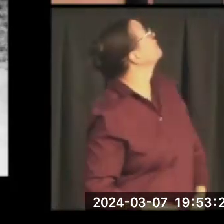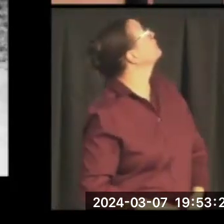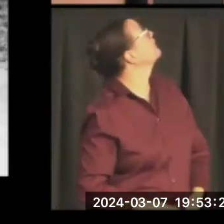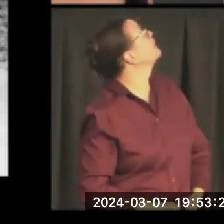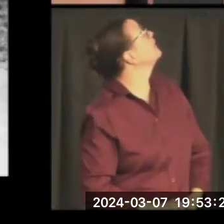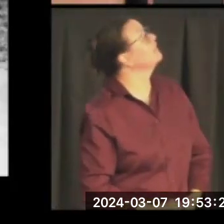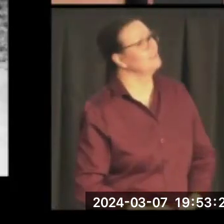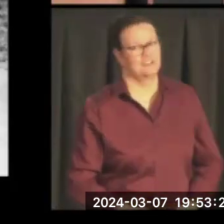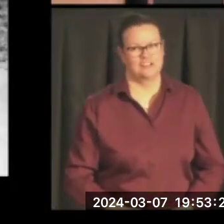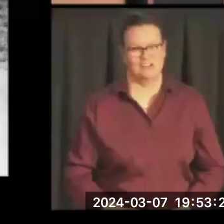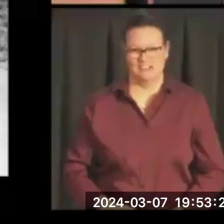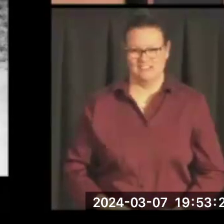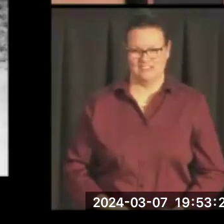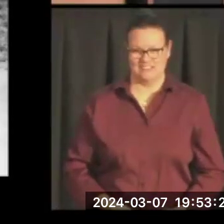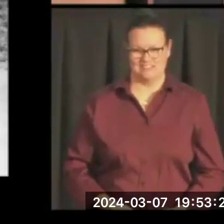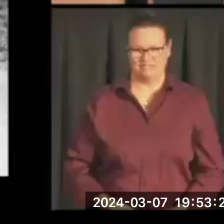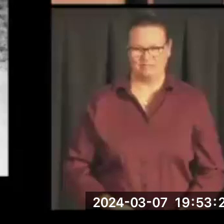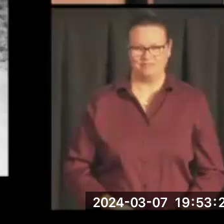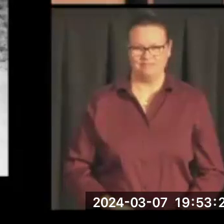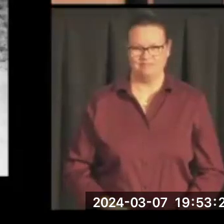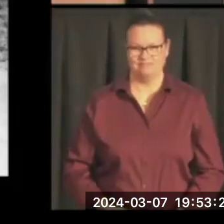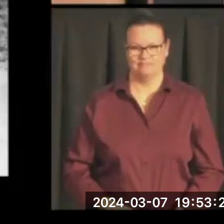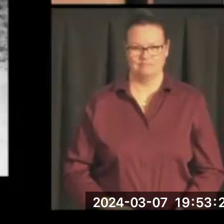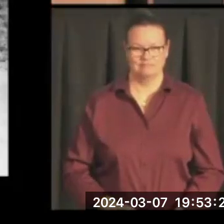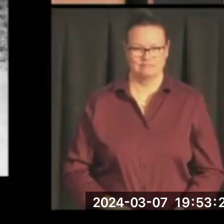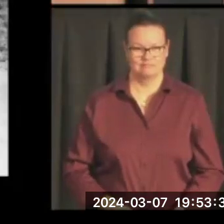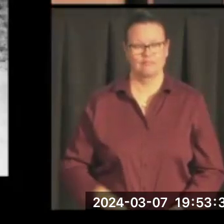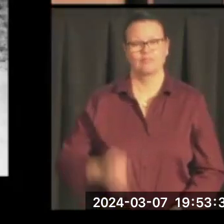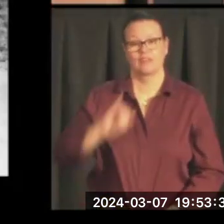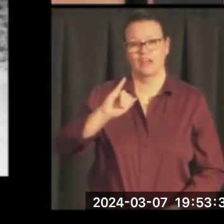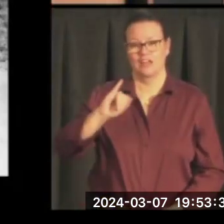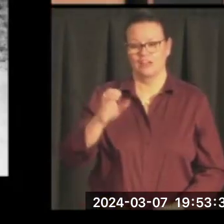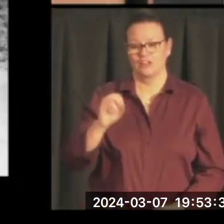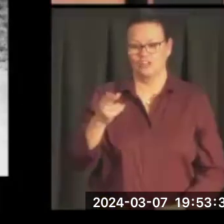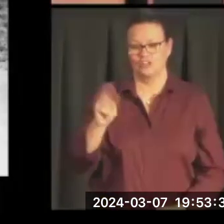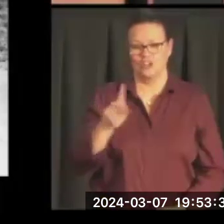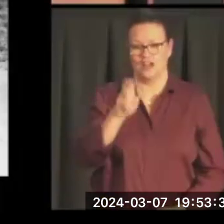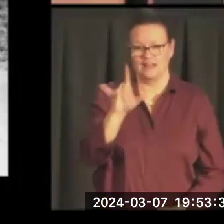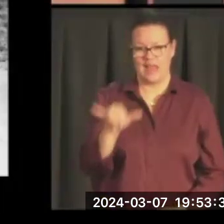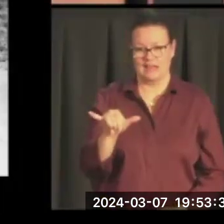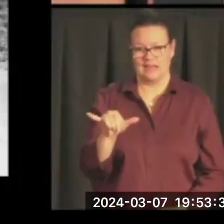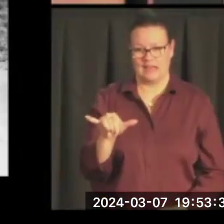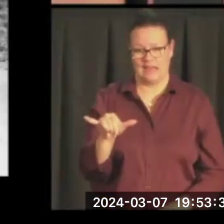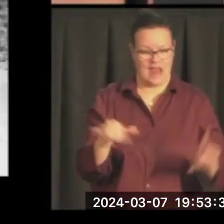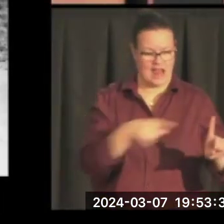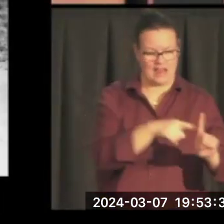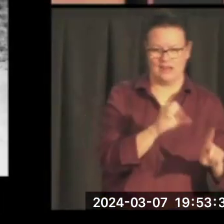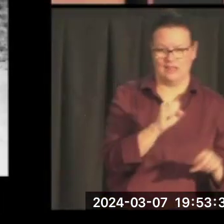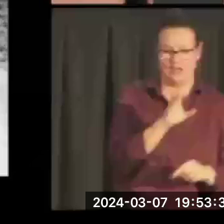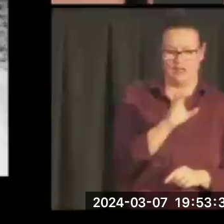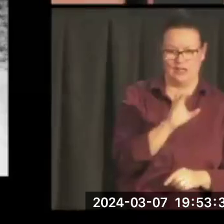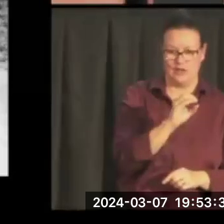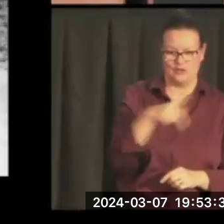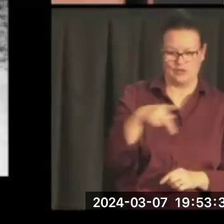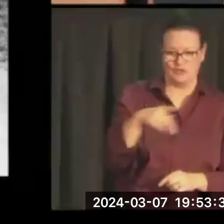to John. John Kennedy is playing with Scoop Jackson from the state of Washington. And not surprisingly, who's